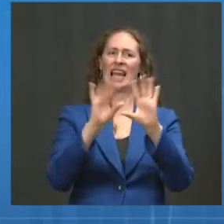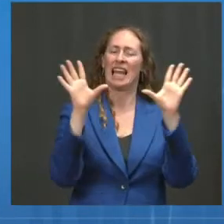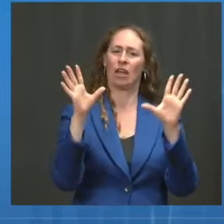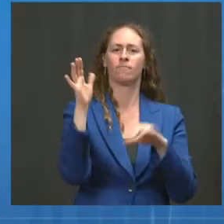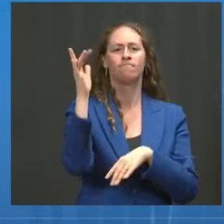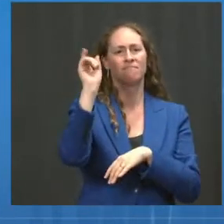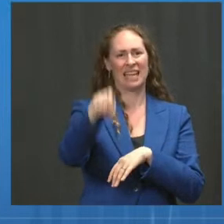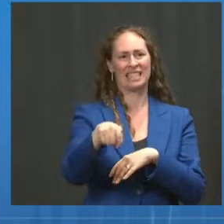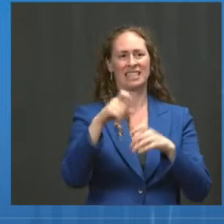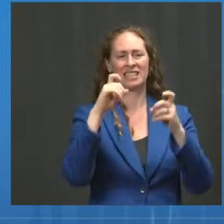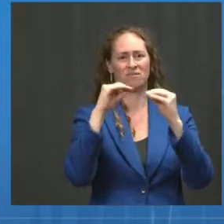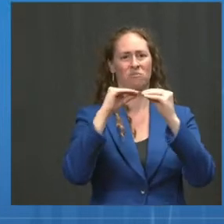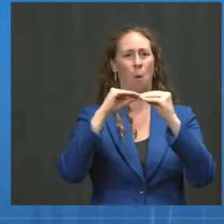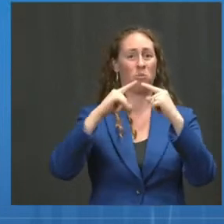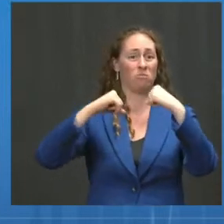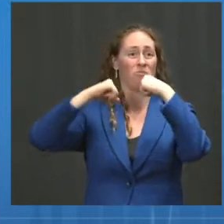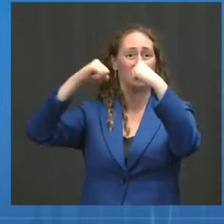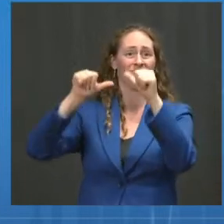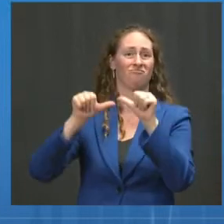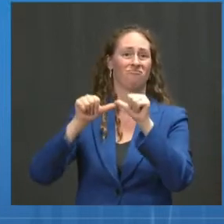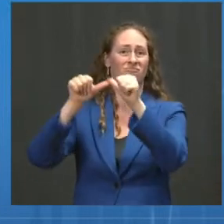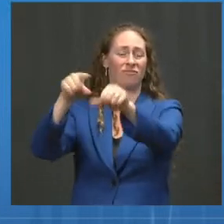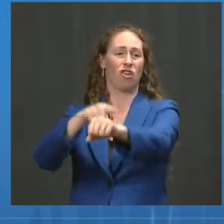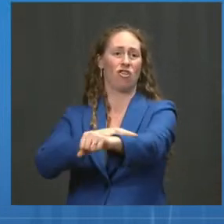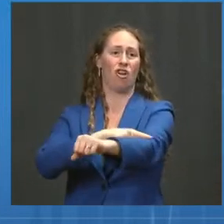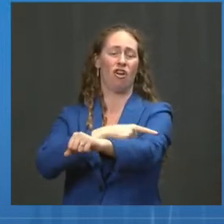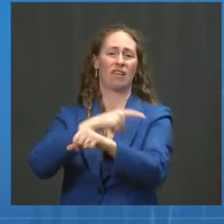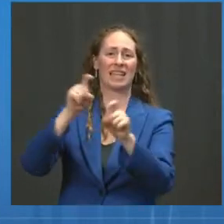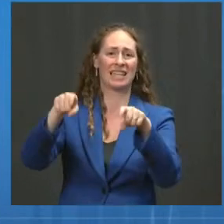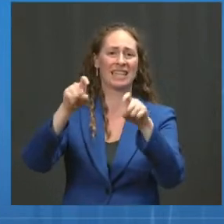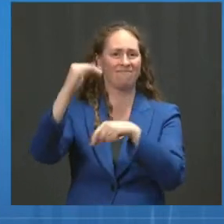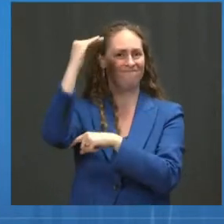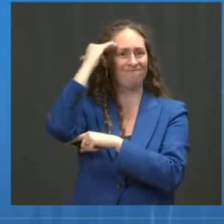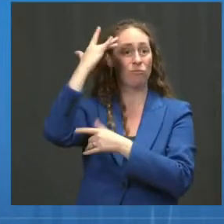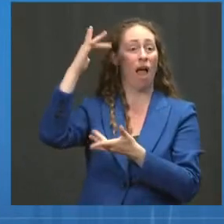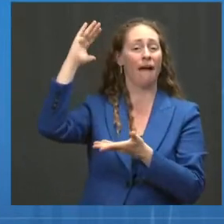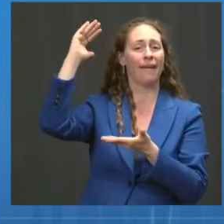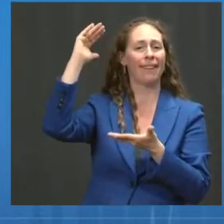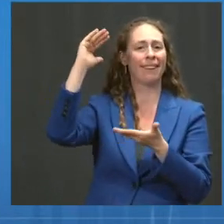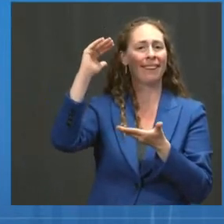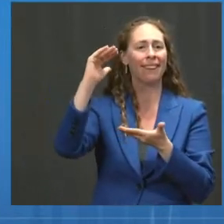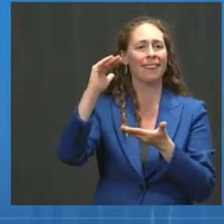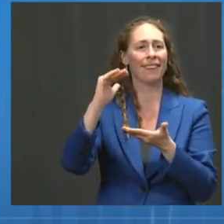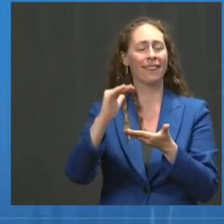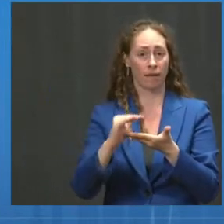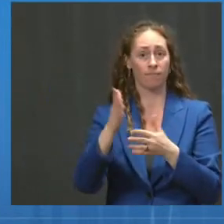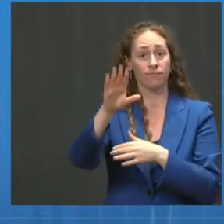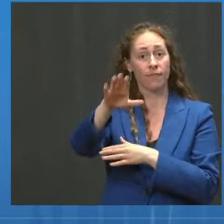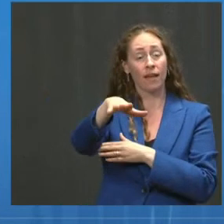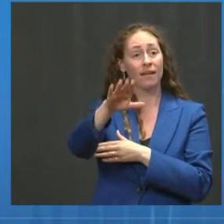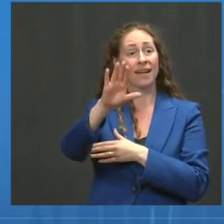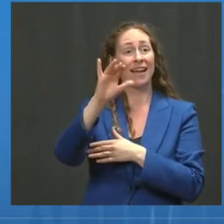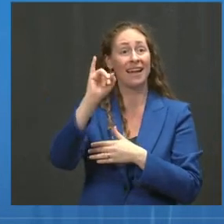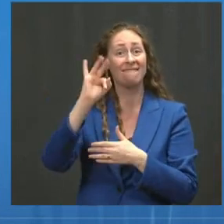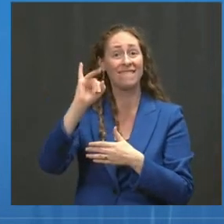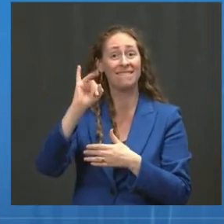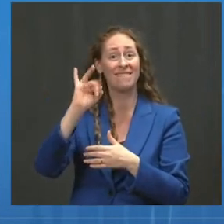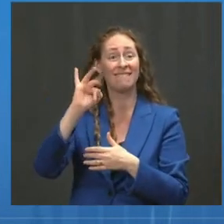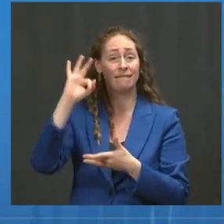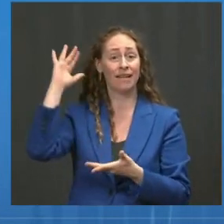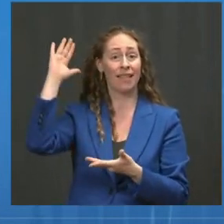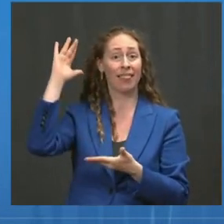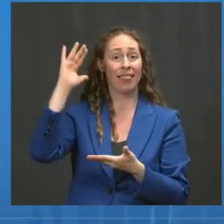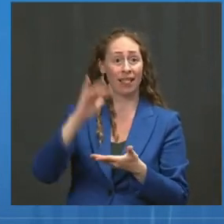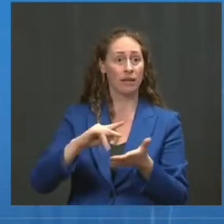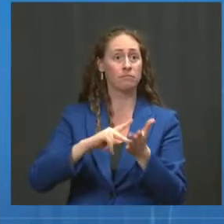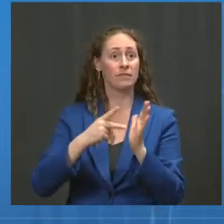diminish in terms of mild-moderate disease, when we recognize that if this trajectory continues, that people who are well